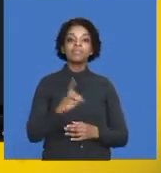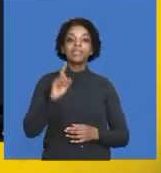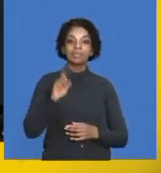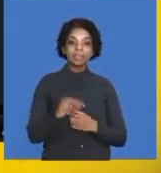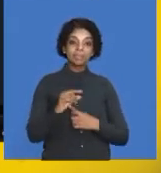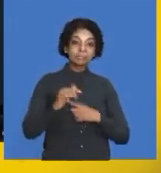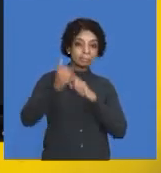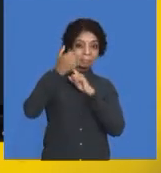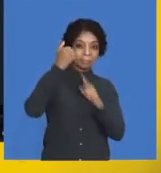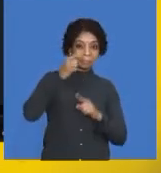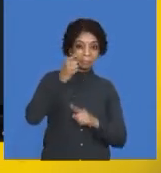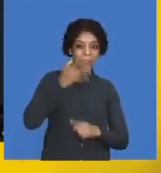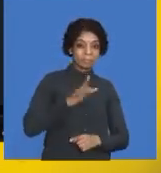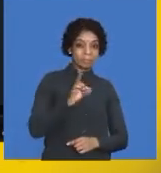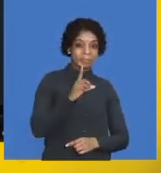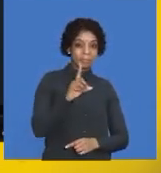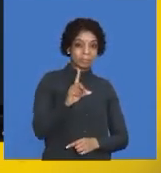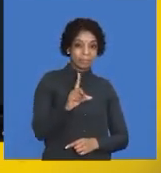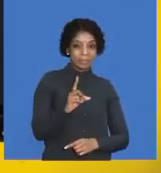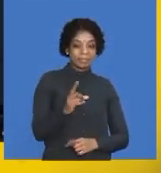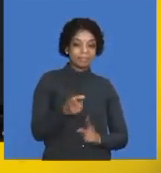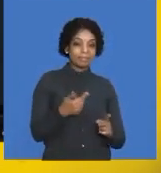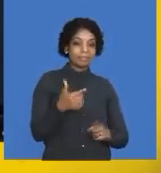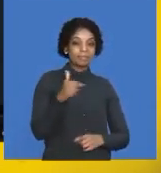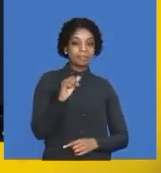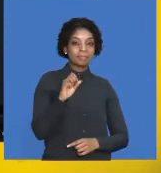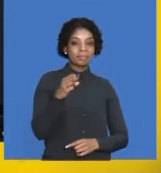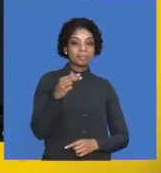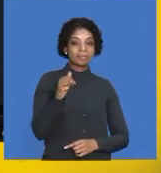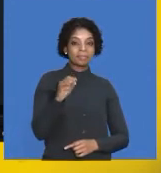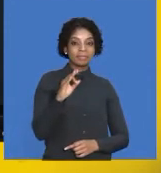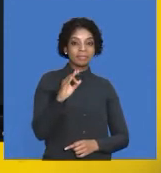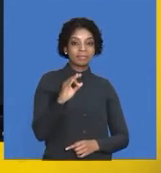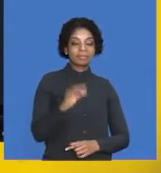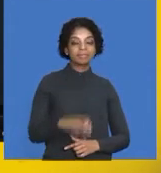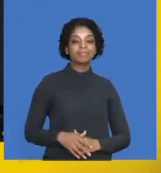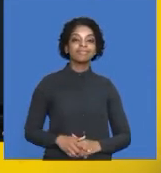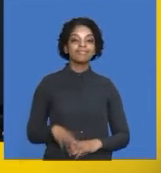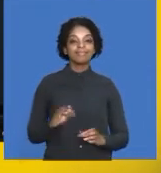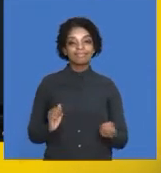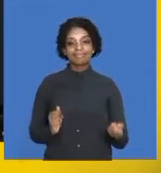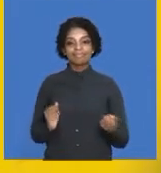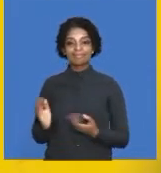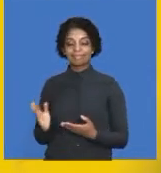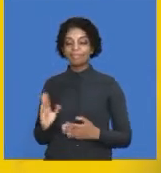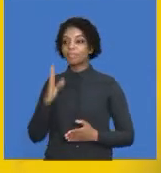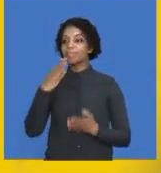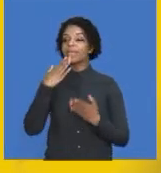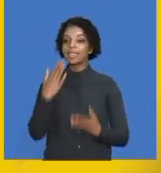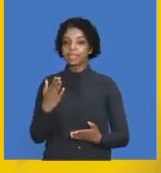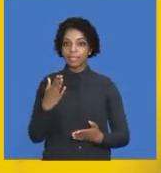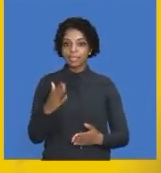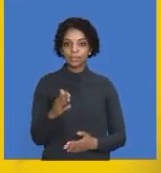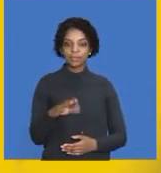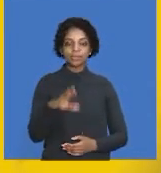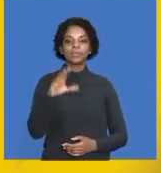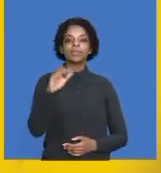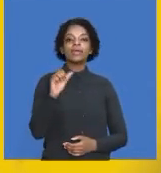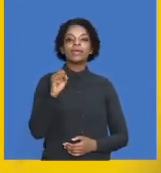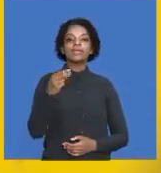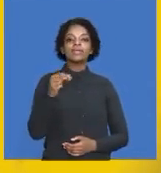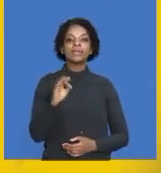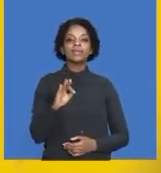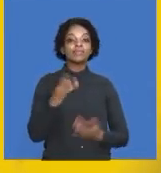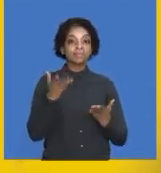be a shining star. Ashraf's shining star. Luni, over to you. Thank you, Ashraf.